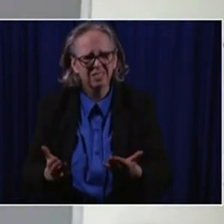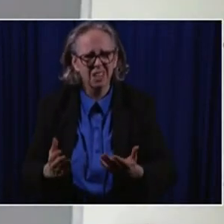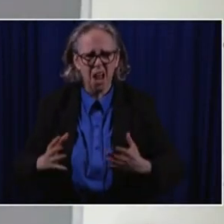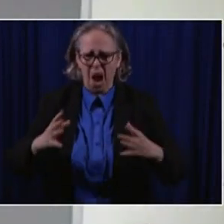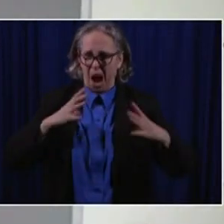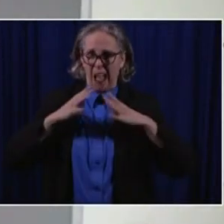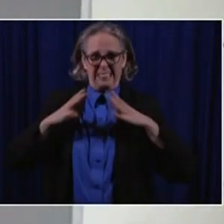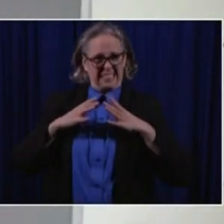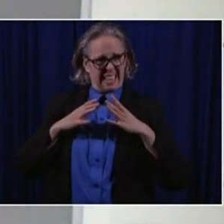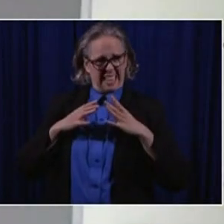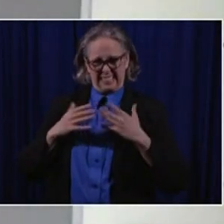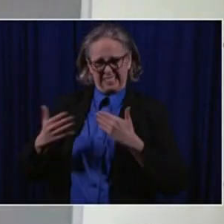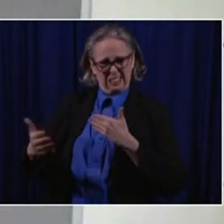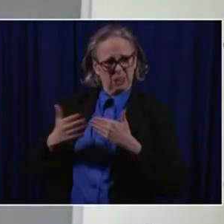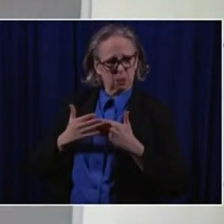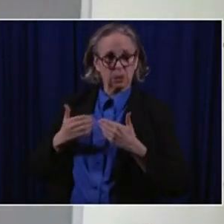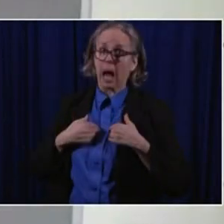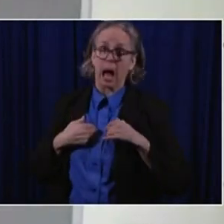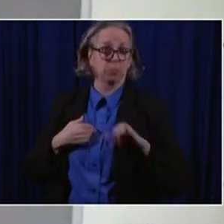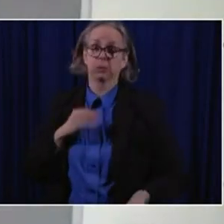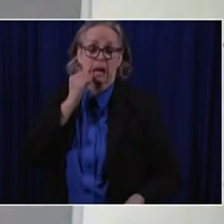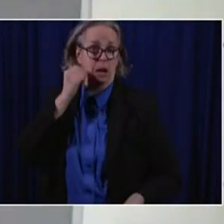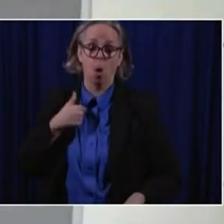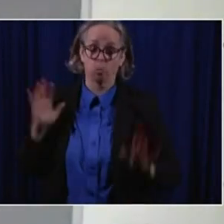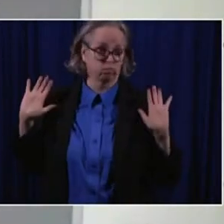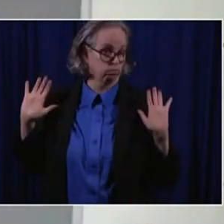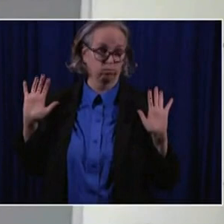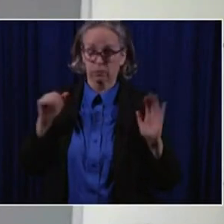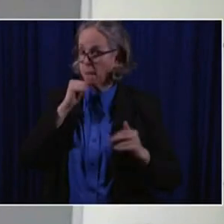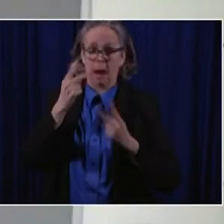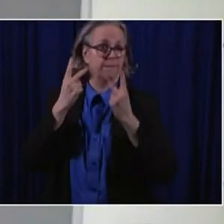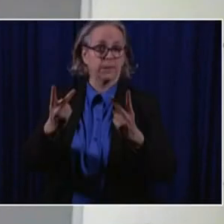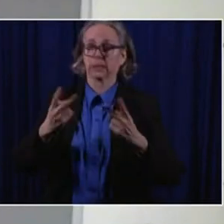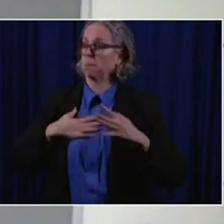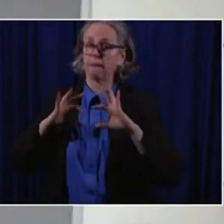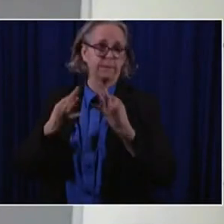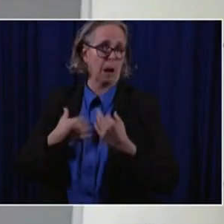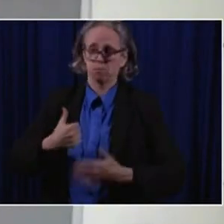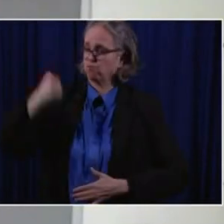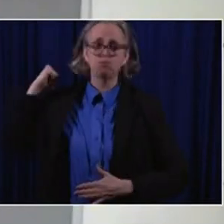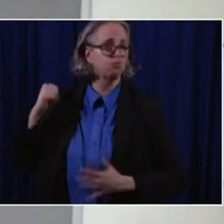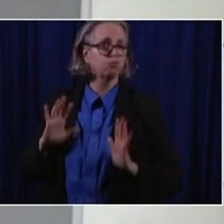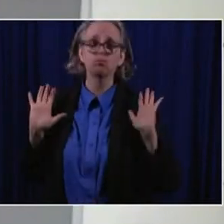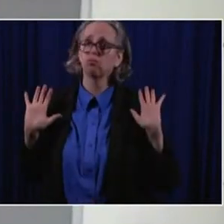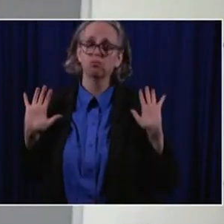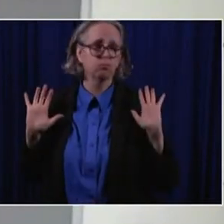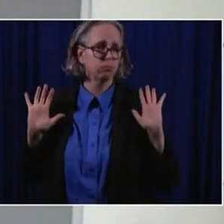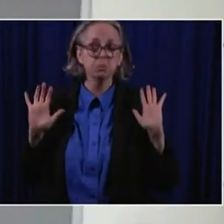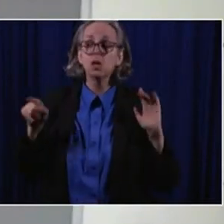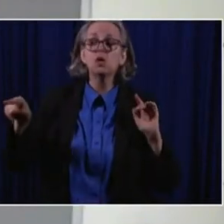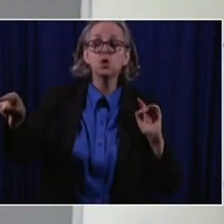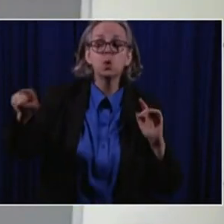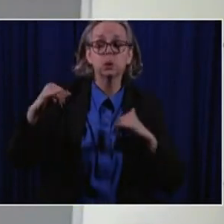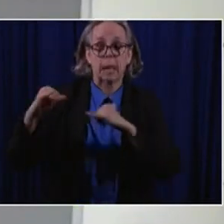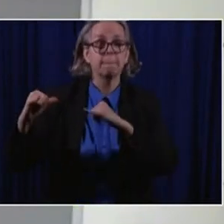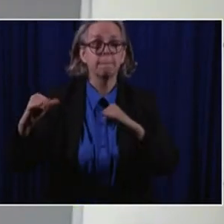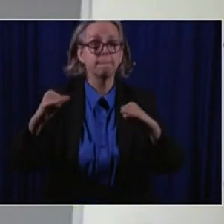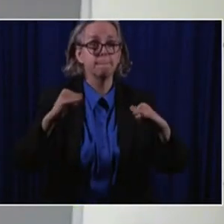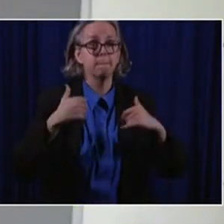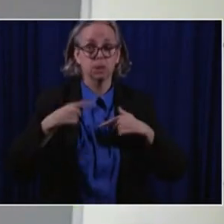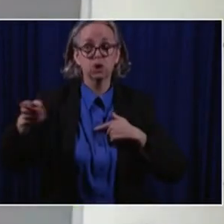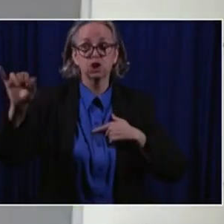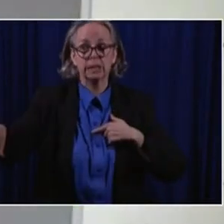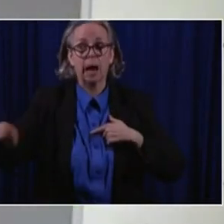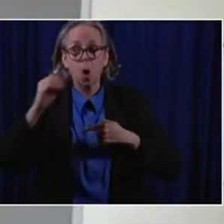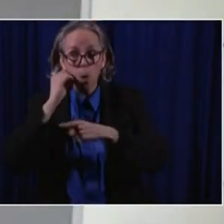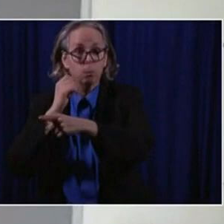my family, I'm staying at home and I hope that, um, people gather at home, uh, with the people they live with, they don't travel.